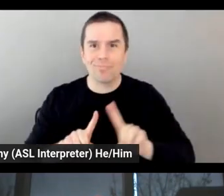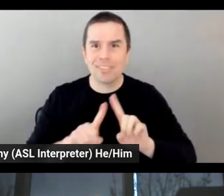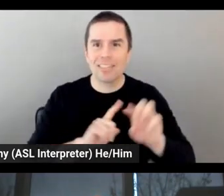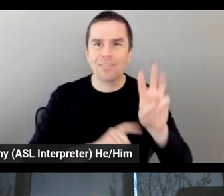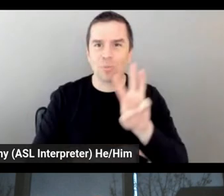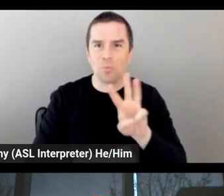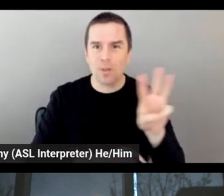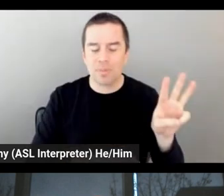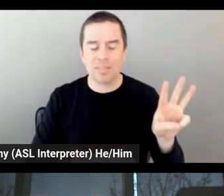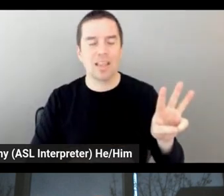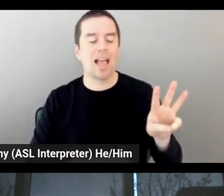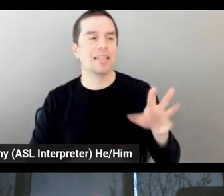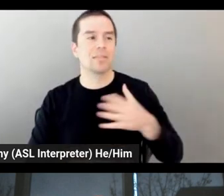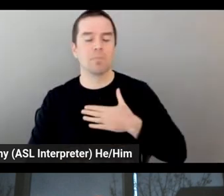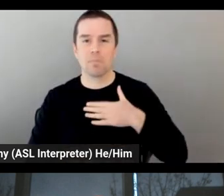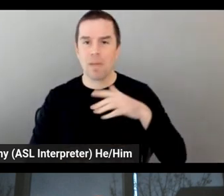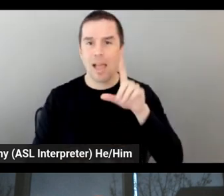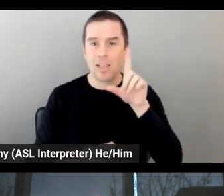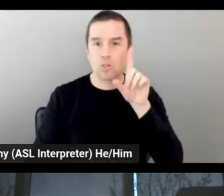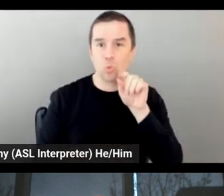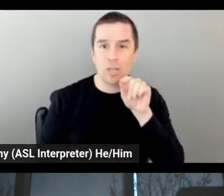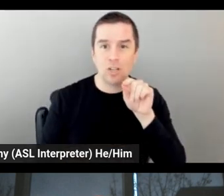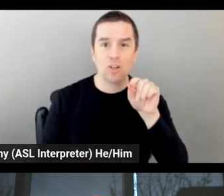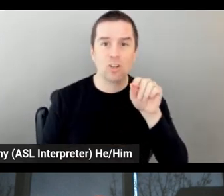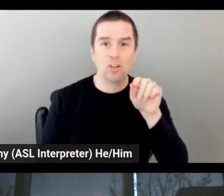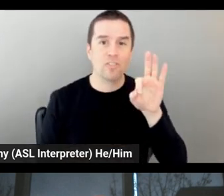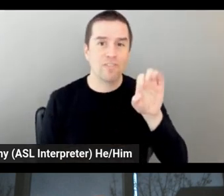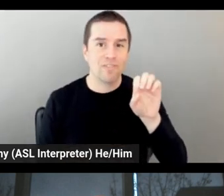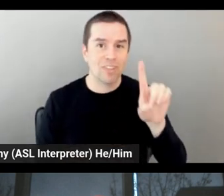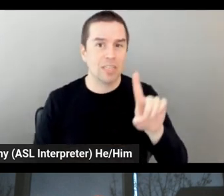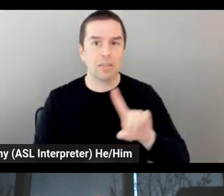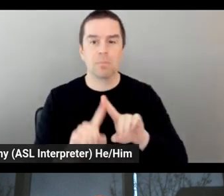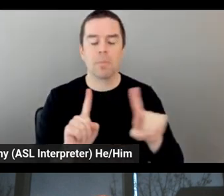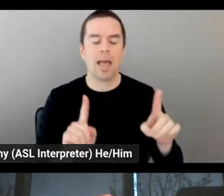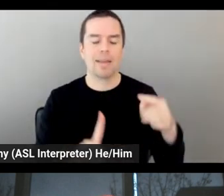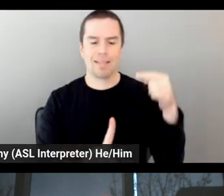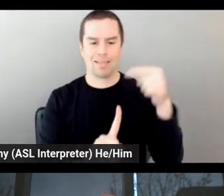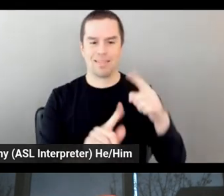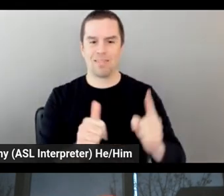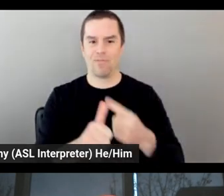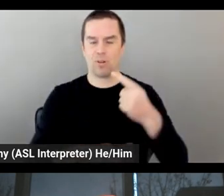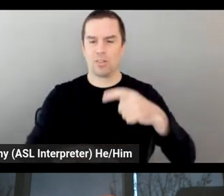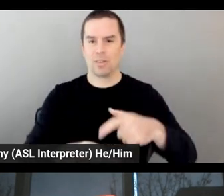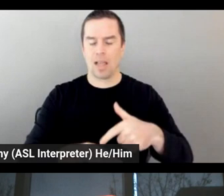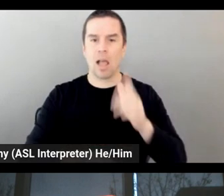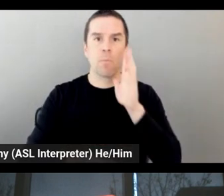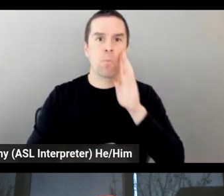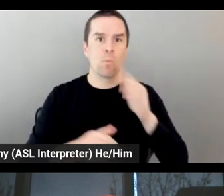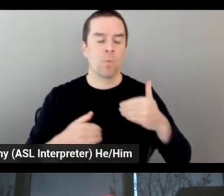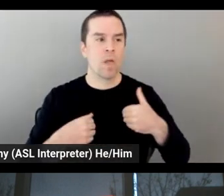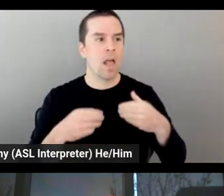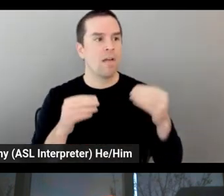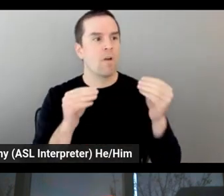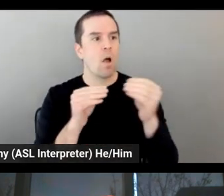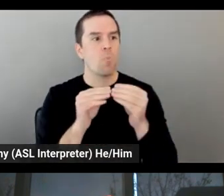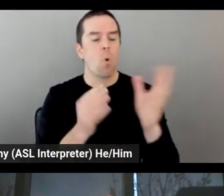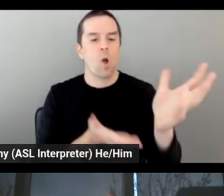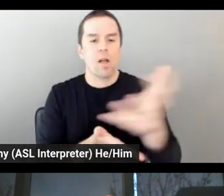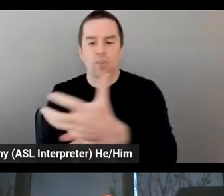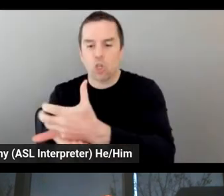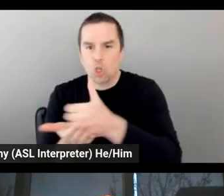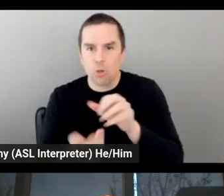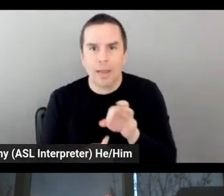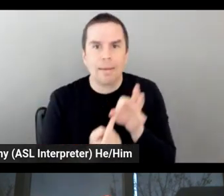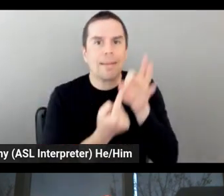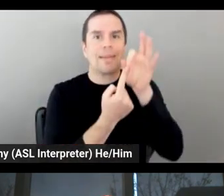that I'm going to get this really curated view around what I'm interested. I think, you know, Sylvia said it best, being able to